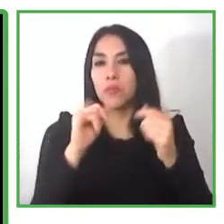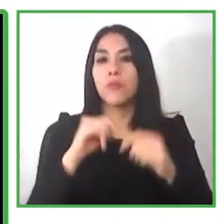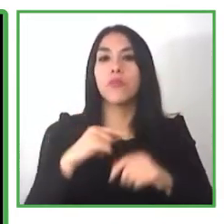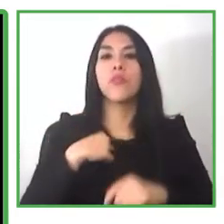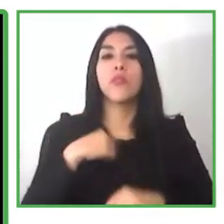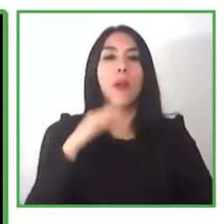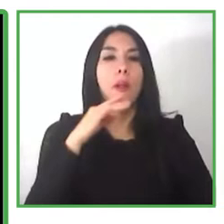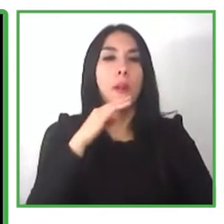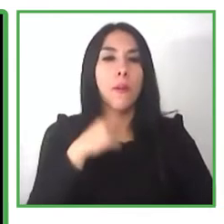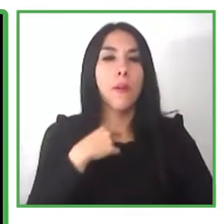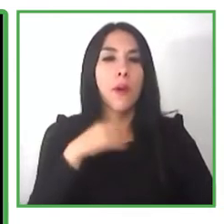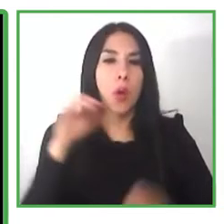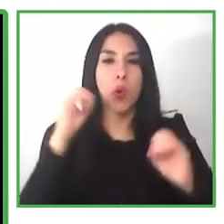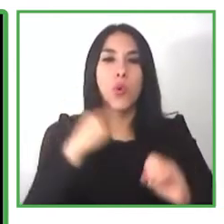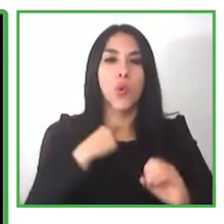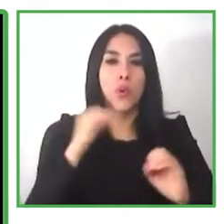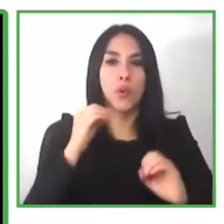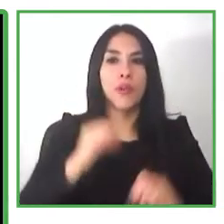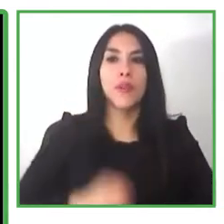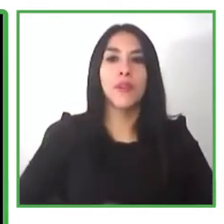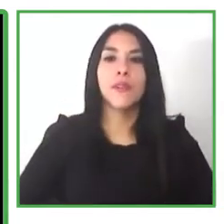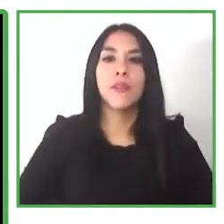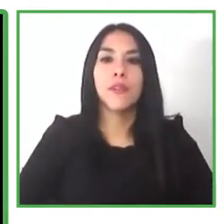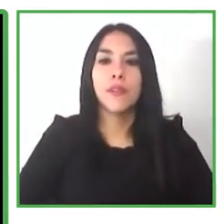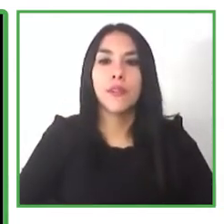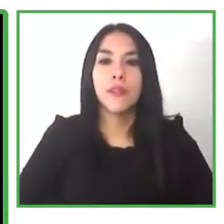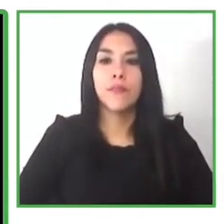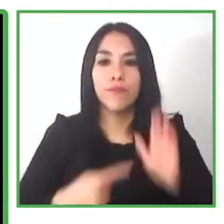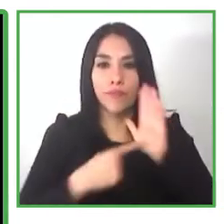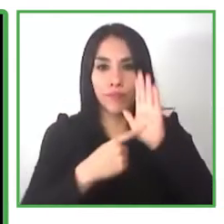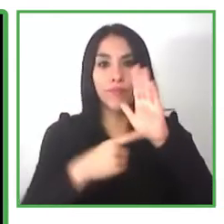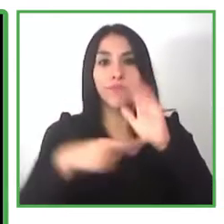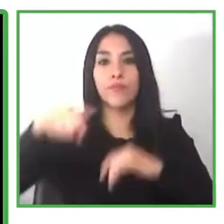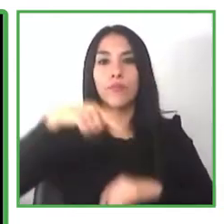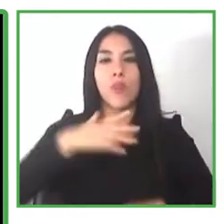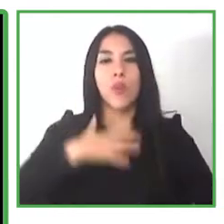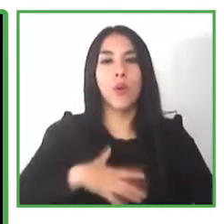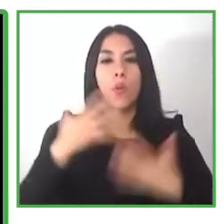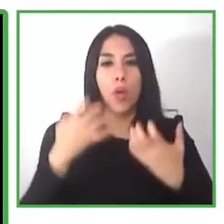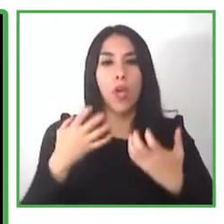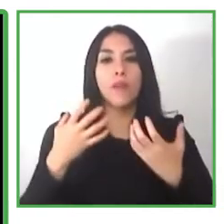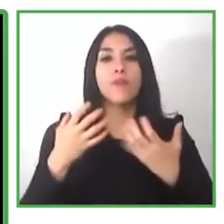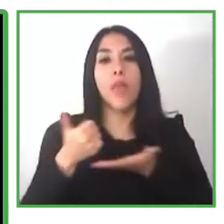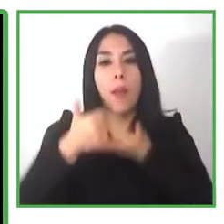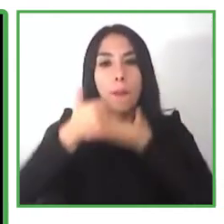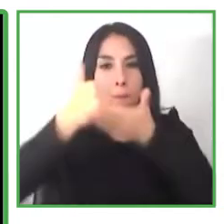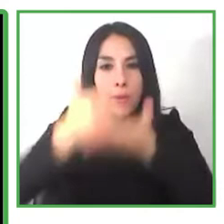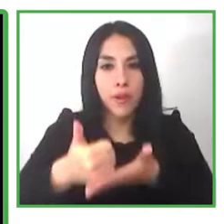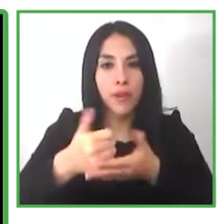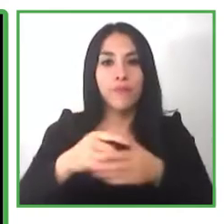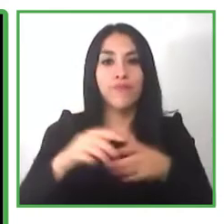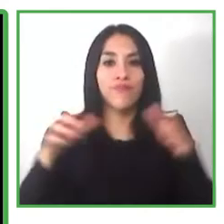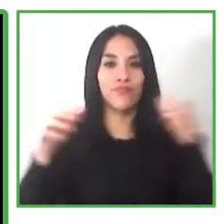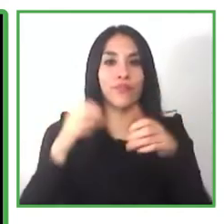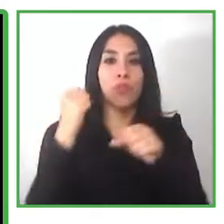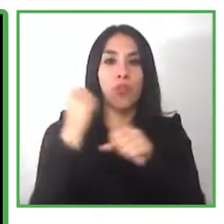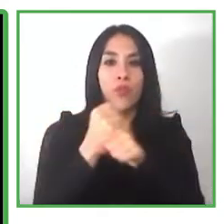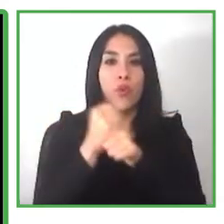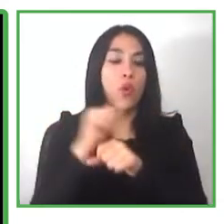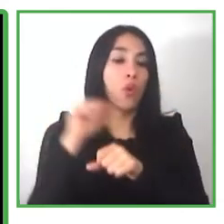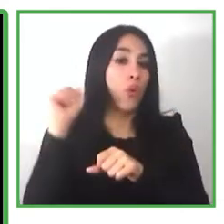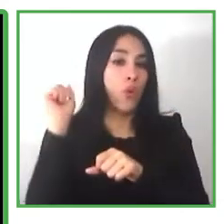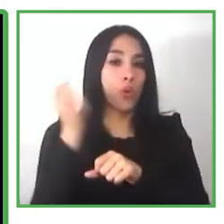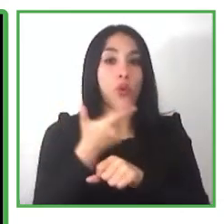ability at work with everything they do to make sure they are as inclusive and diverse